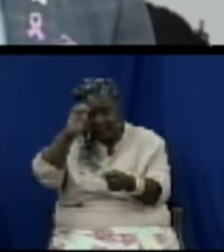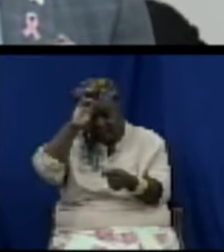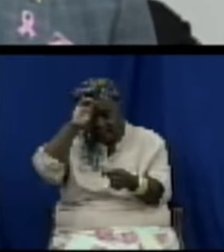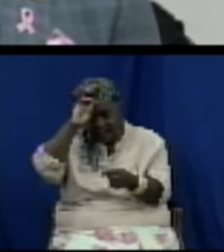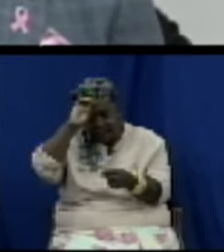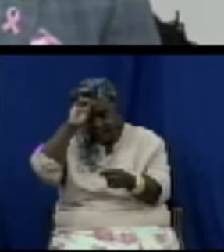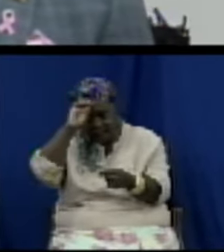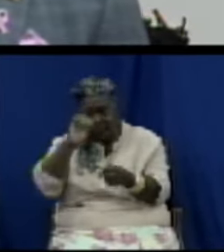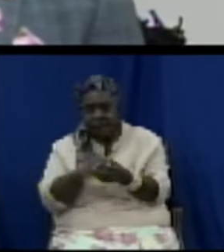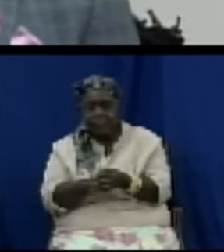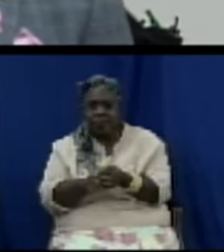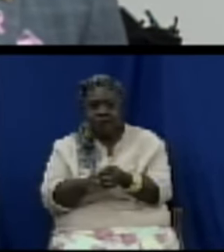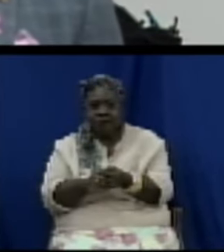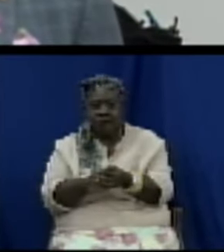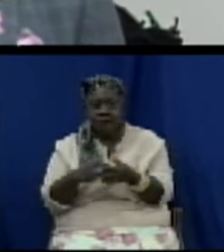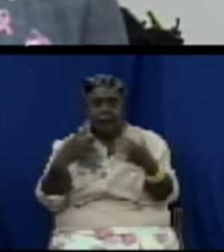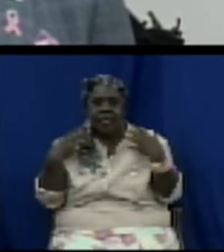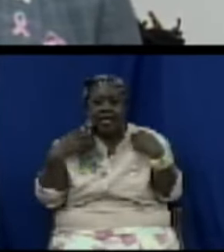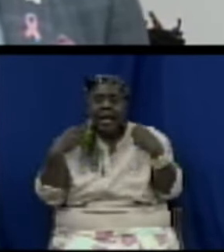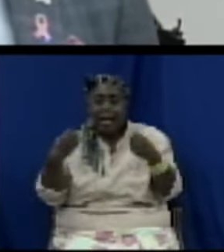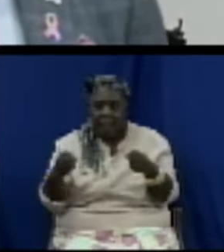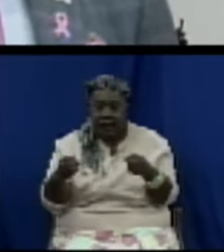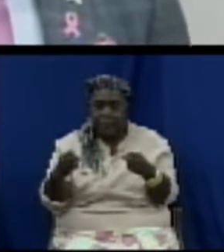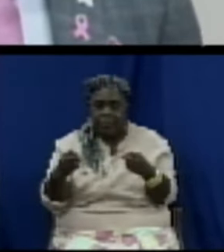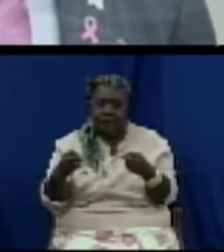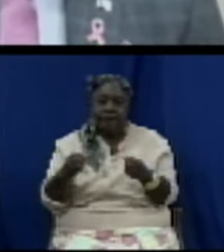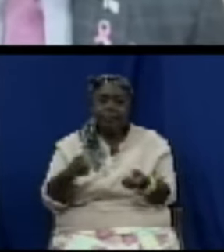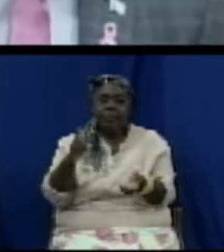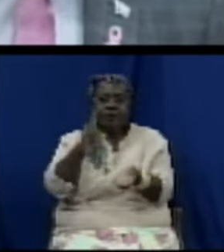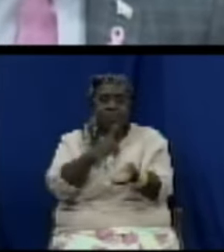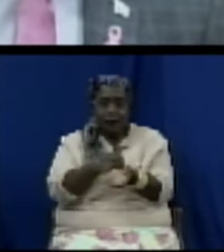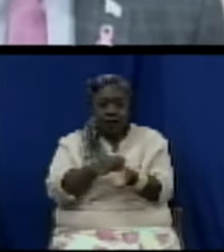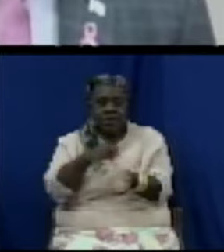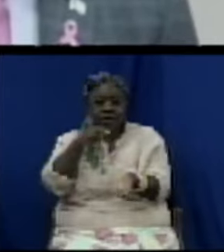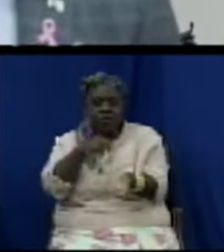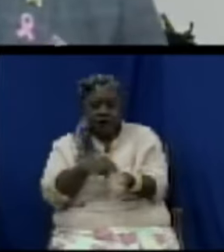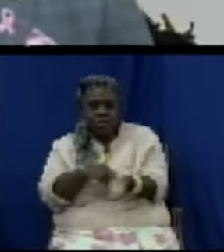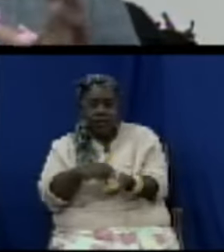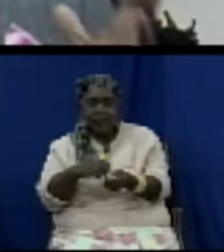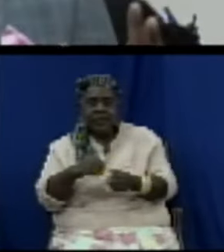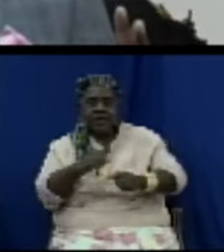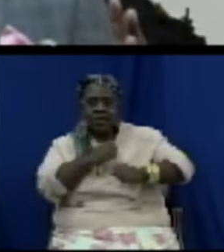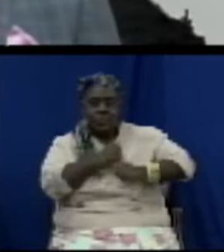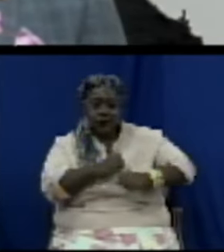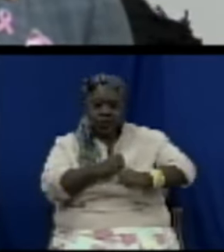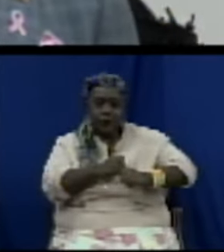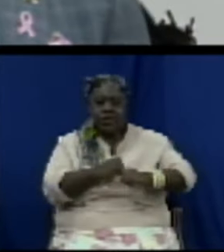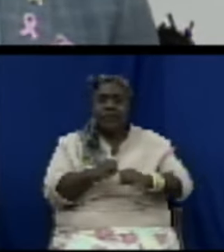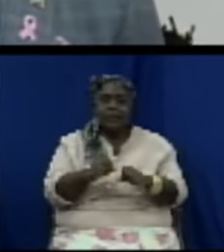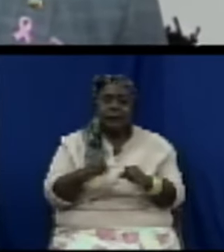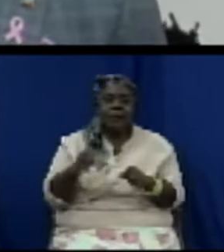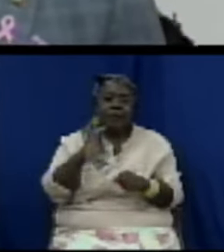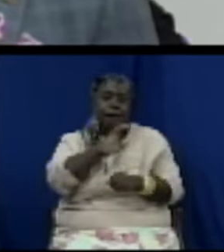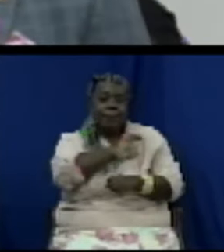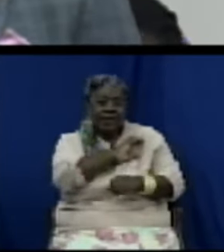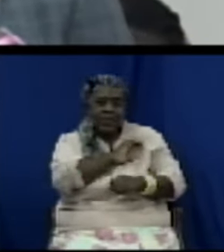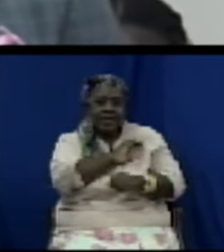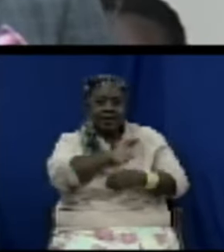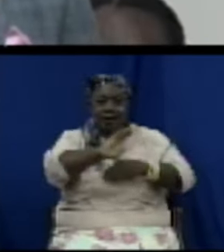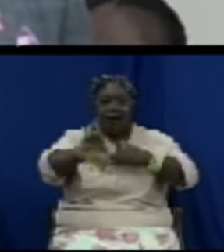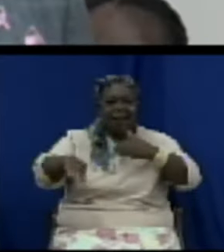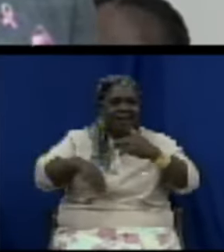security. National security is just a part of it. So we are going to deal with this issue comprehensively once and for all. Why?